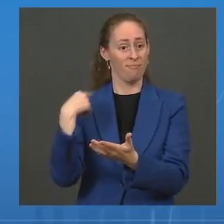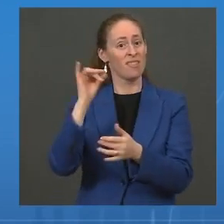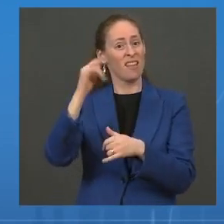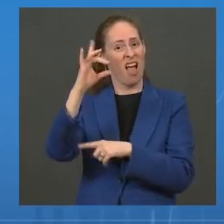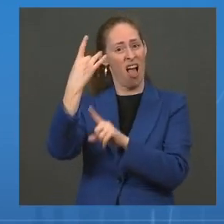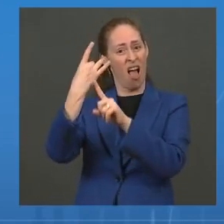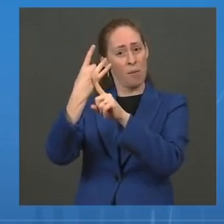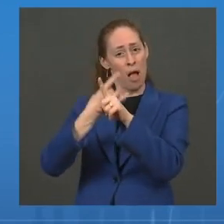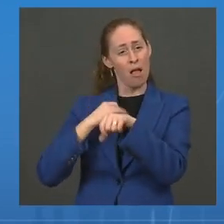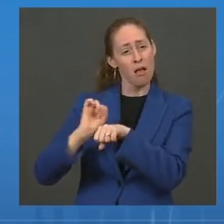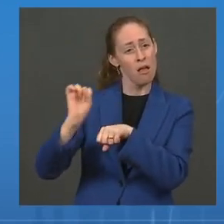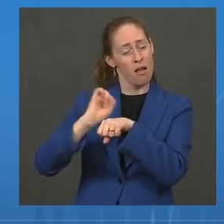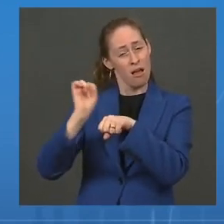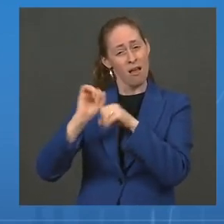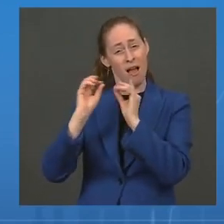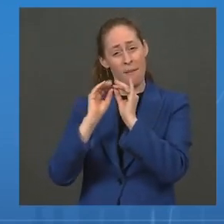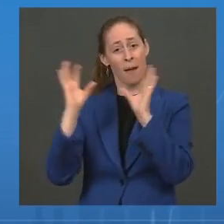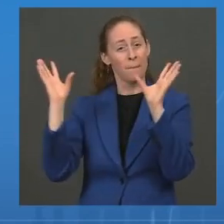our first meeting.